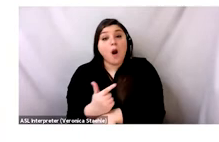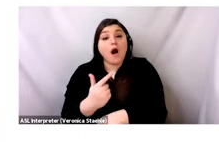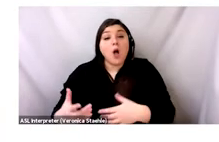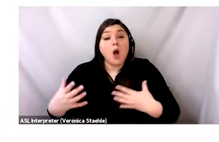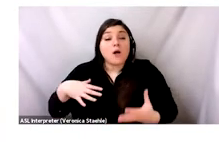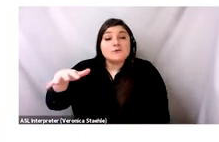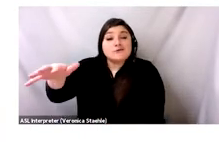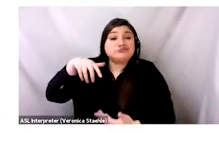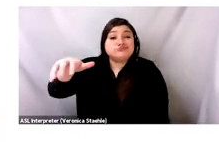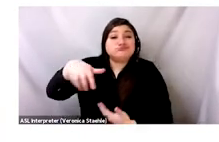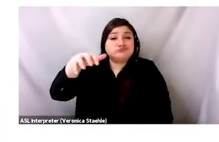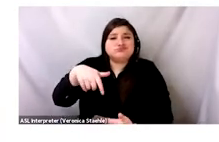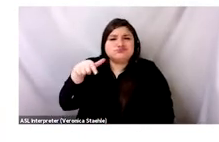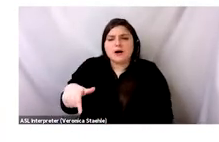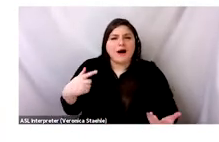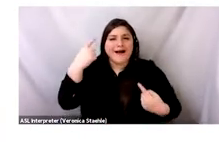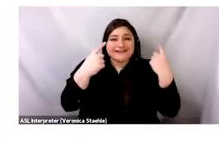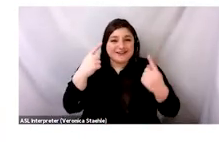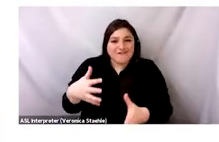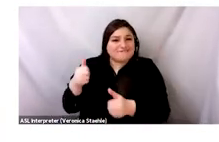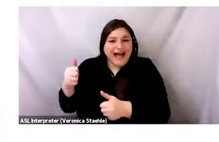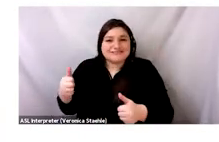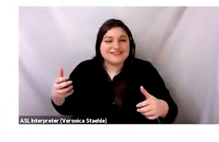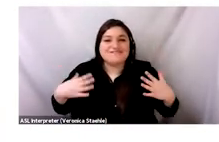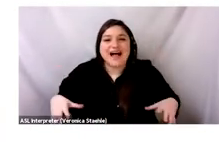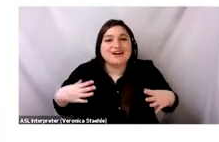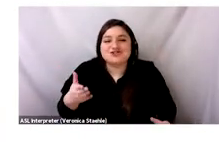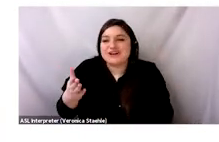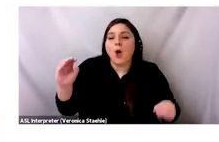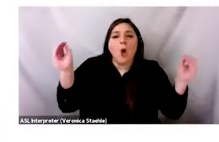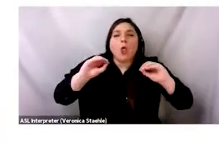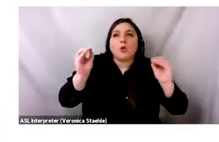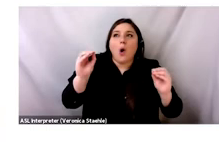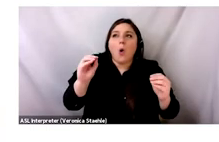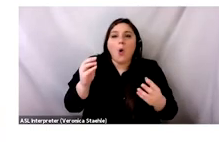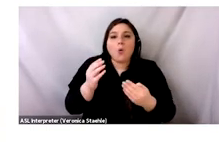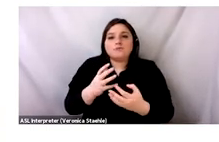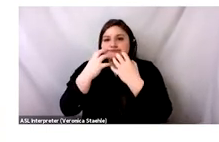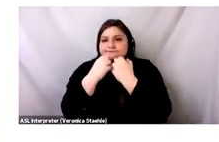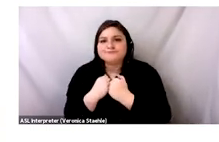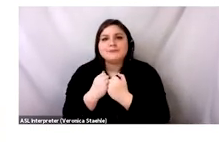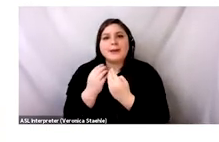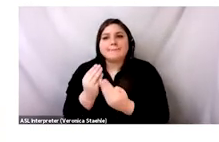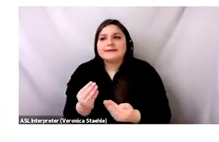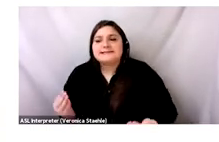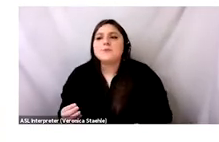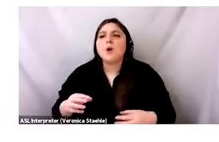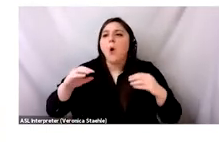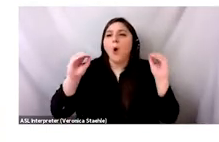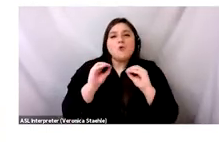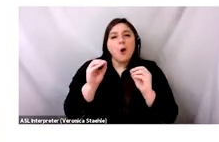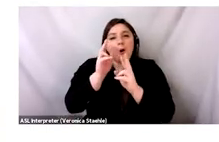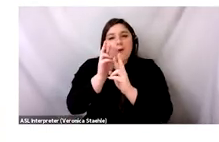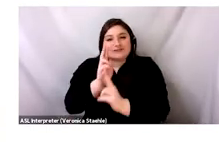fashion. There's nothing, there's nothing, there's nothing connecting